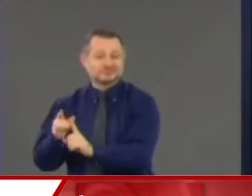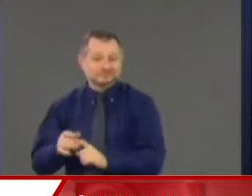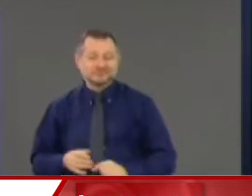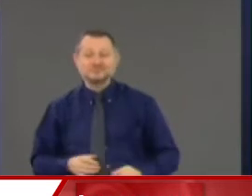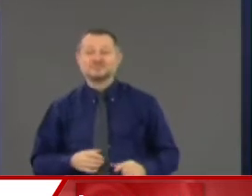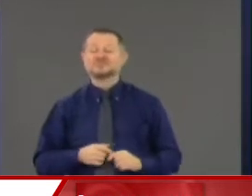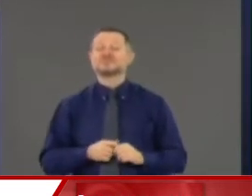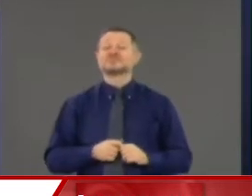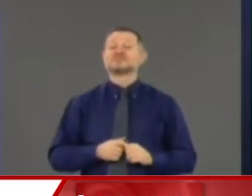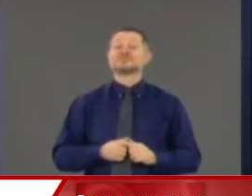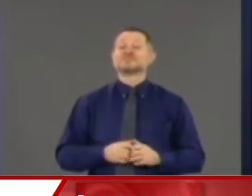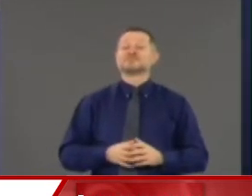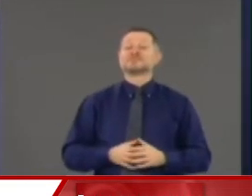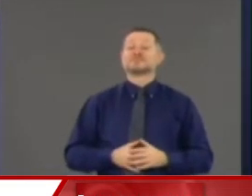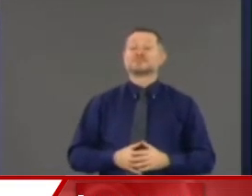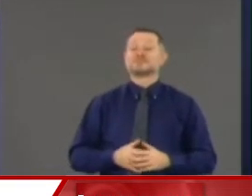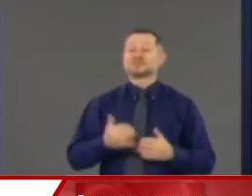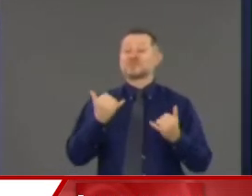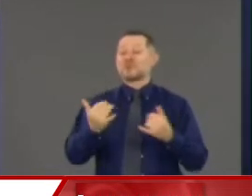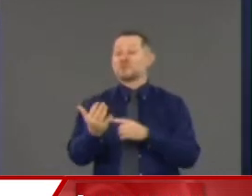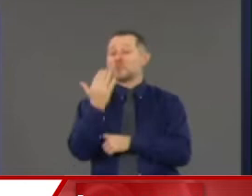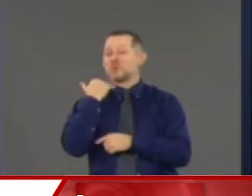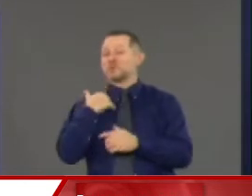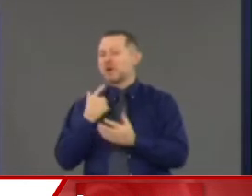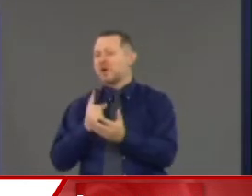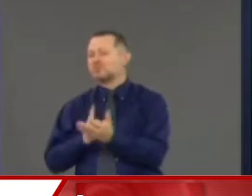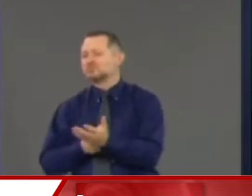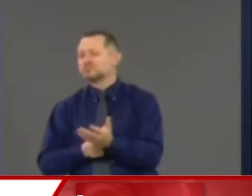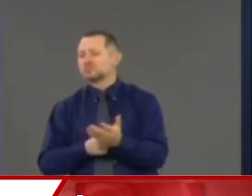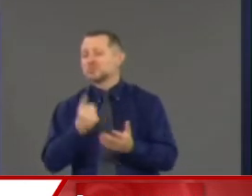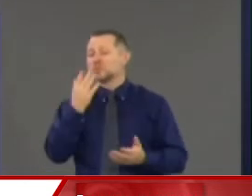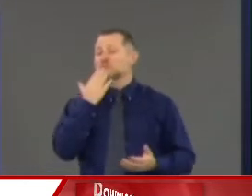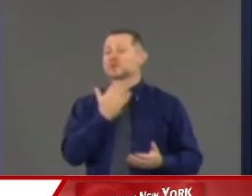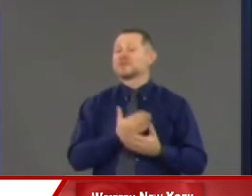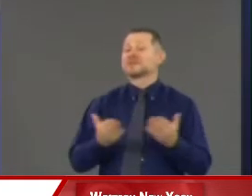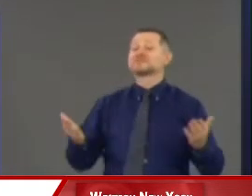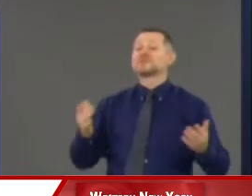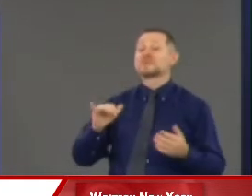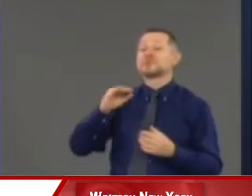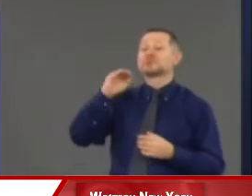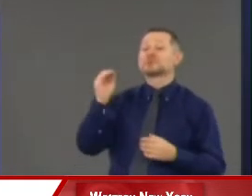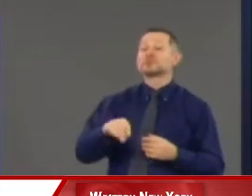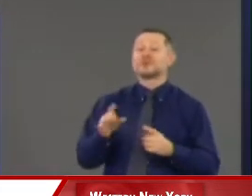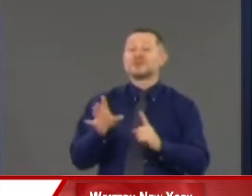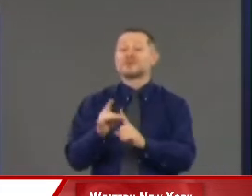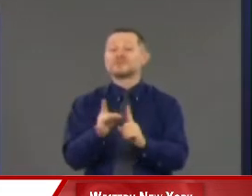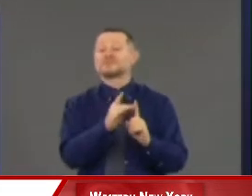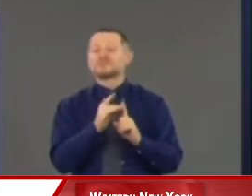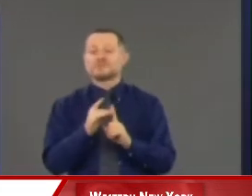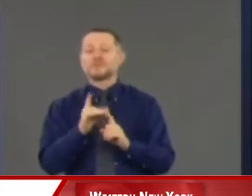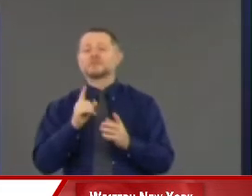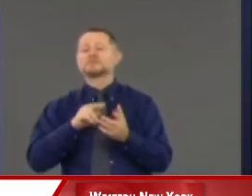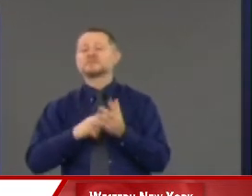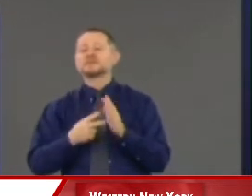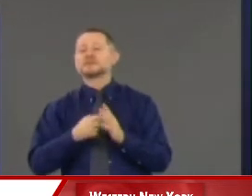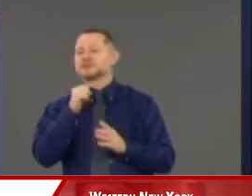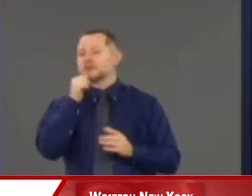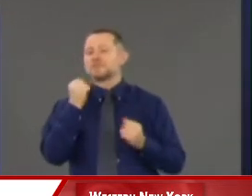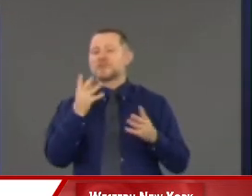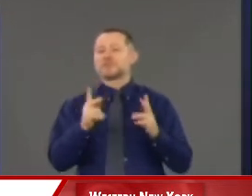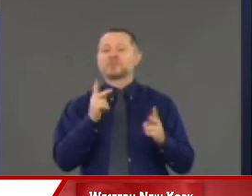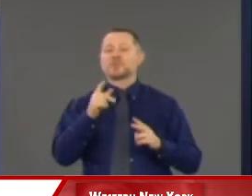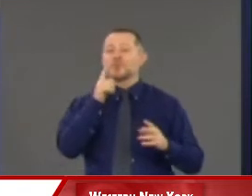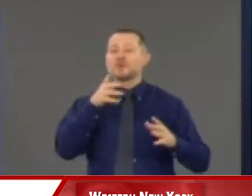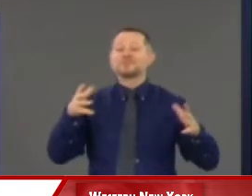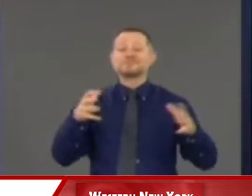When we were going through it this morning, the only good news is, with that low infection rate, there were not that many people infected.